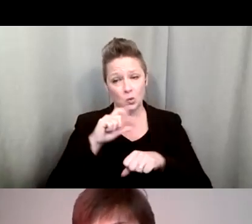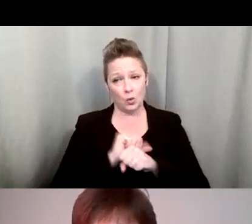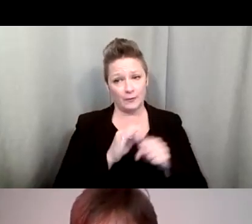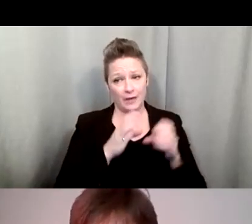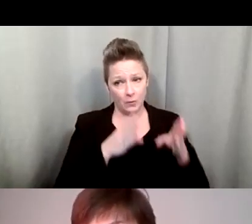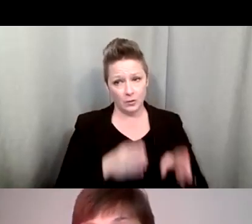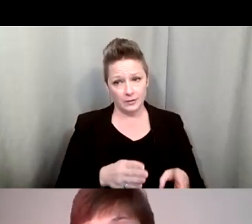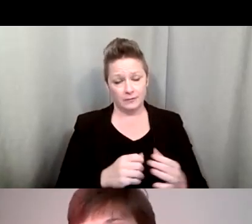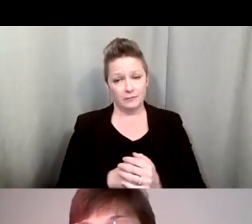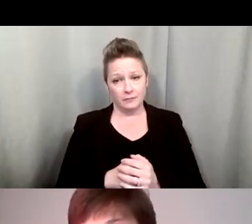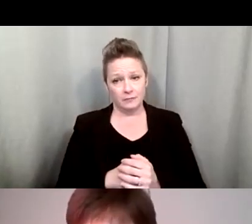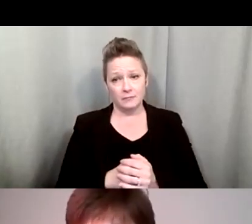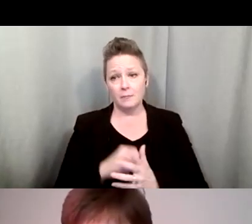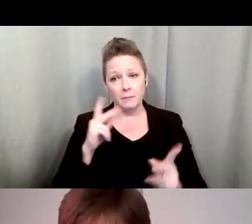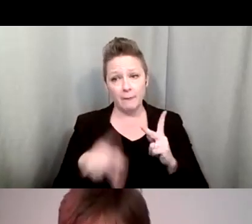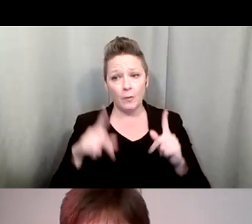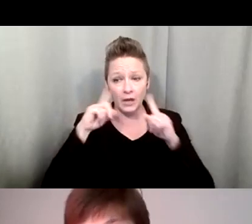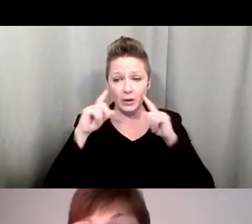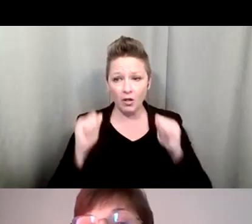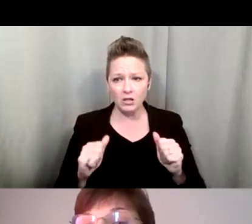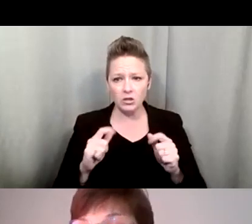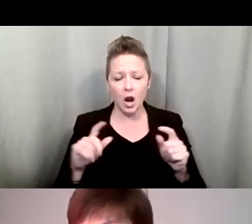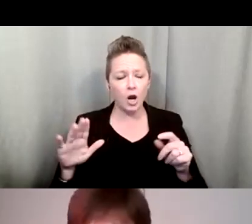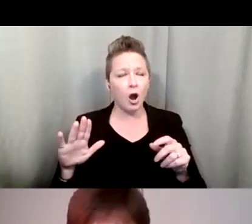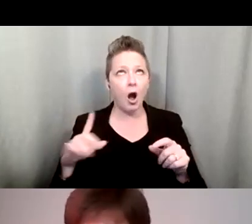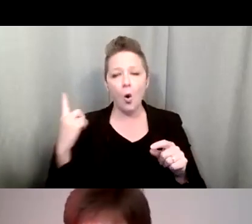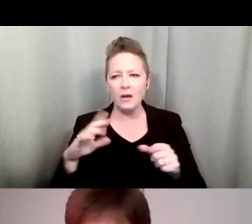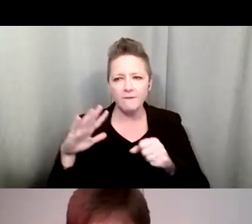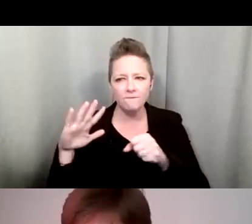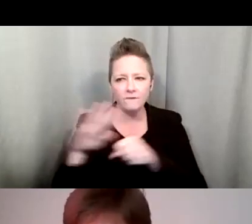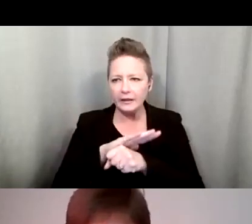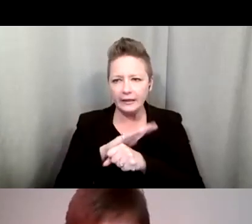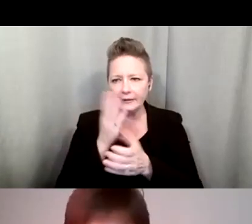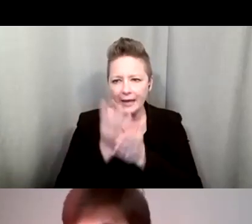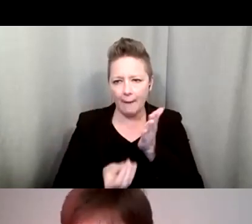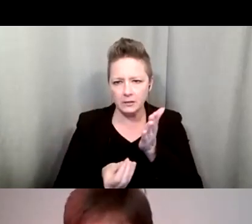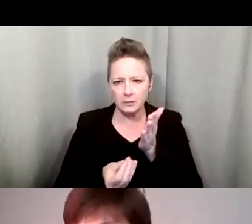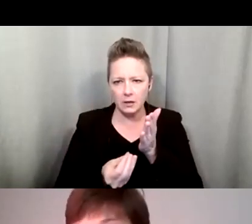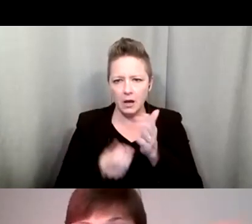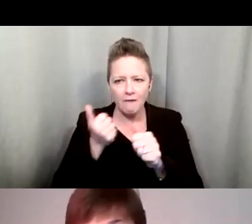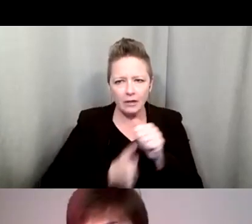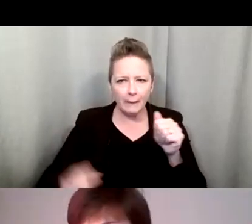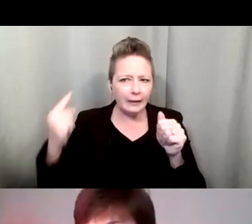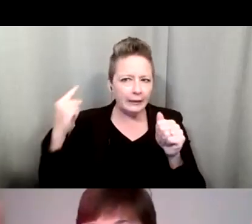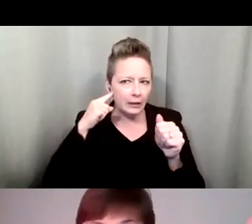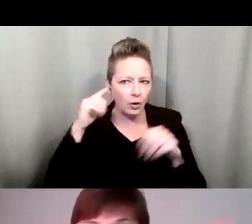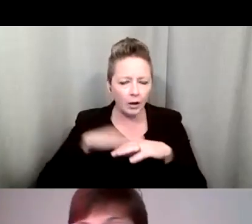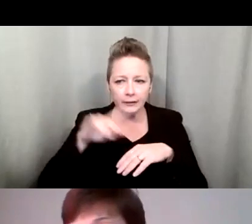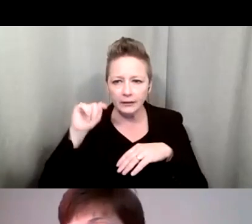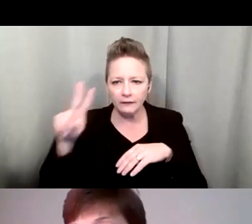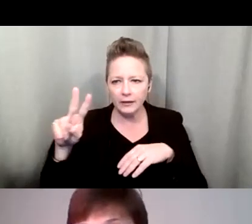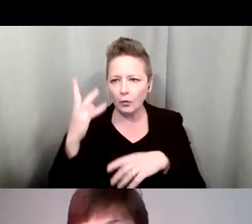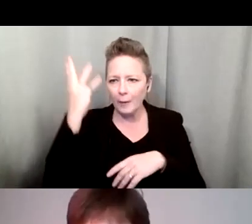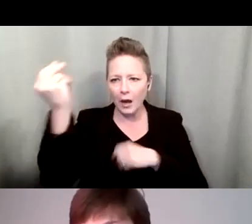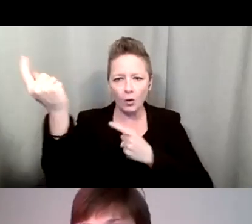People with hearing loss are constantly filling in the gaps. I'm always filling in the gaps every time I'm hearing something on TV or when I'm